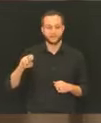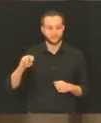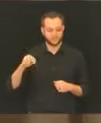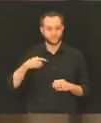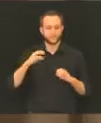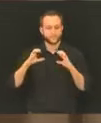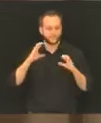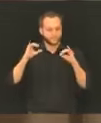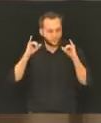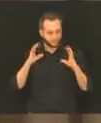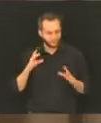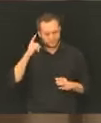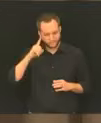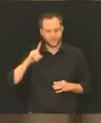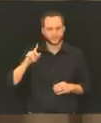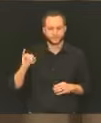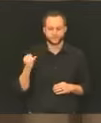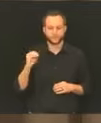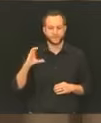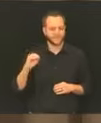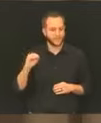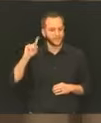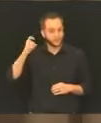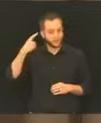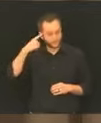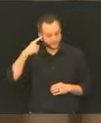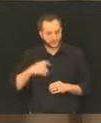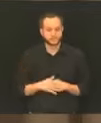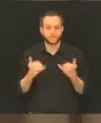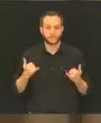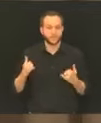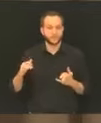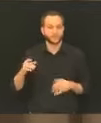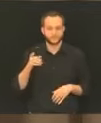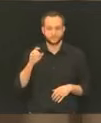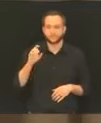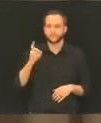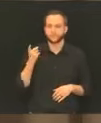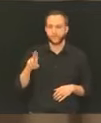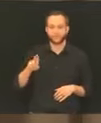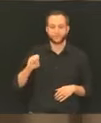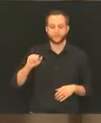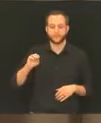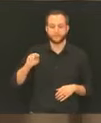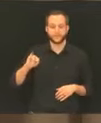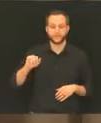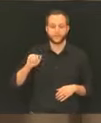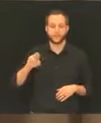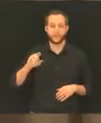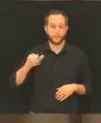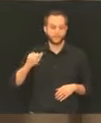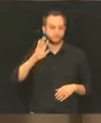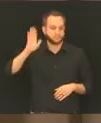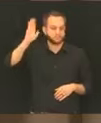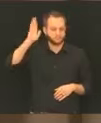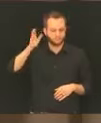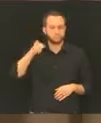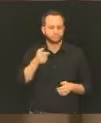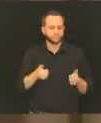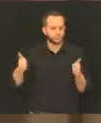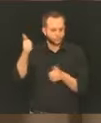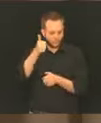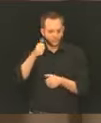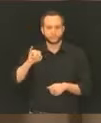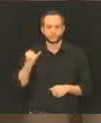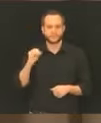Director for Johnson County Government. Today, we're going to hear from Dr. Sami Areola, who is the Director of Johnson County Department of Health and